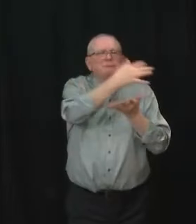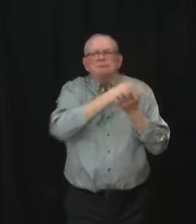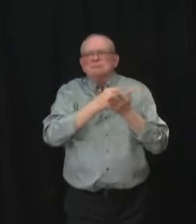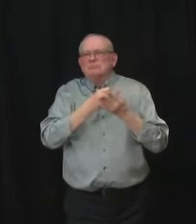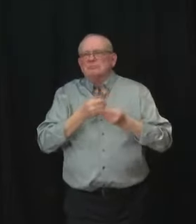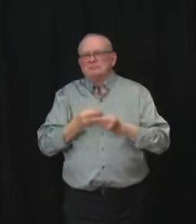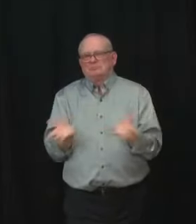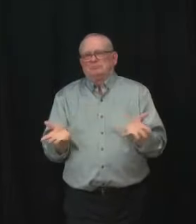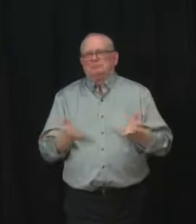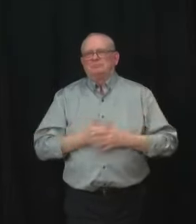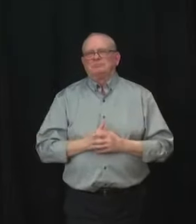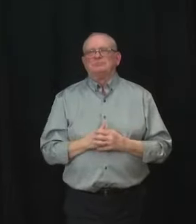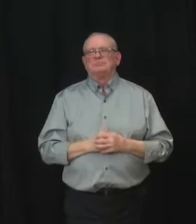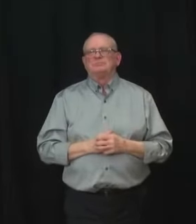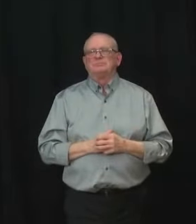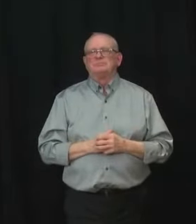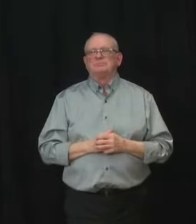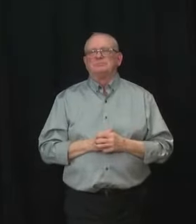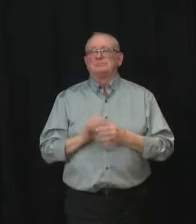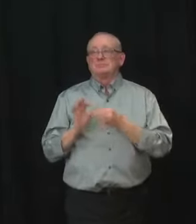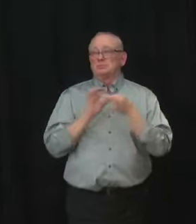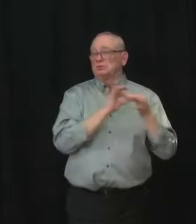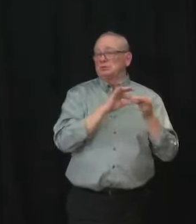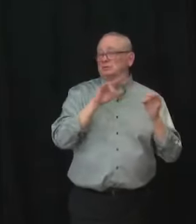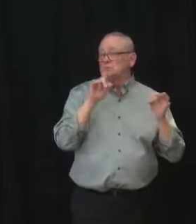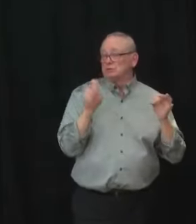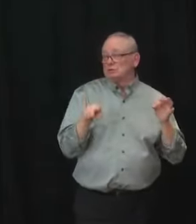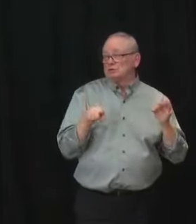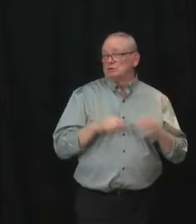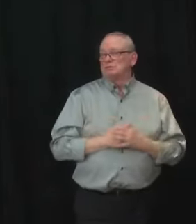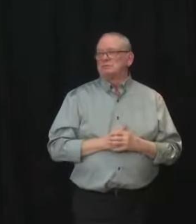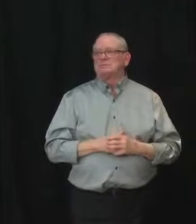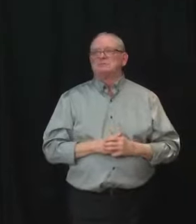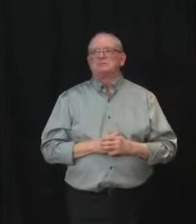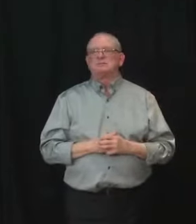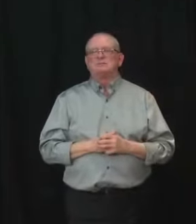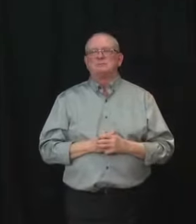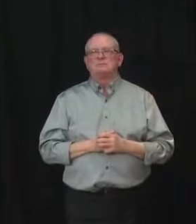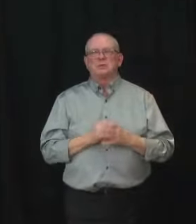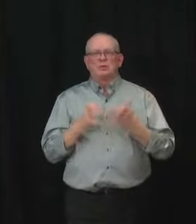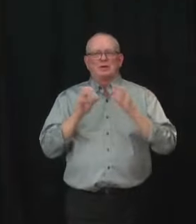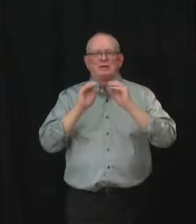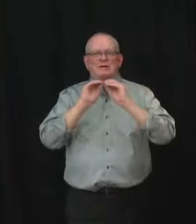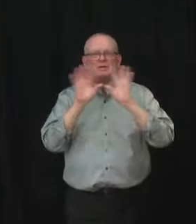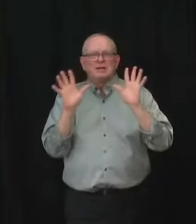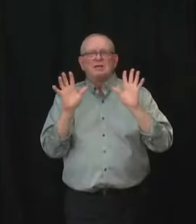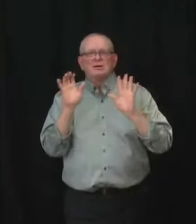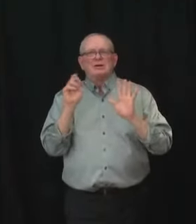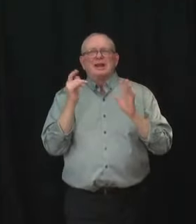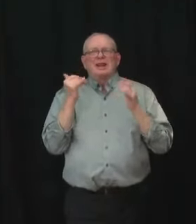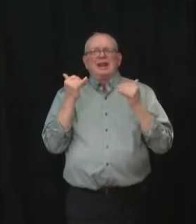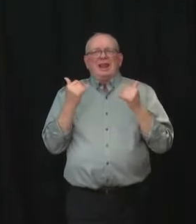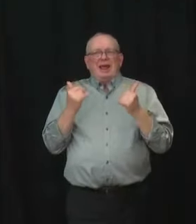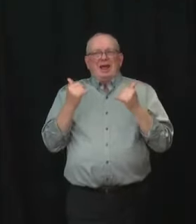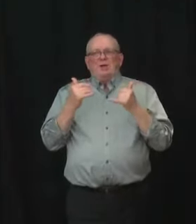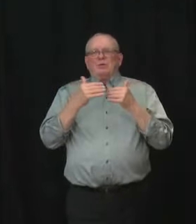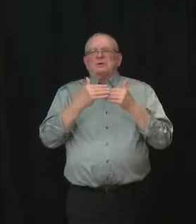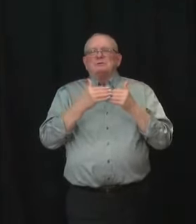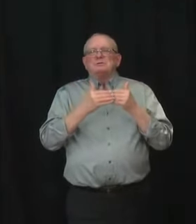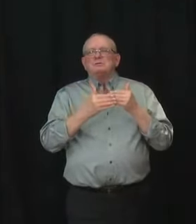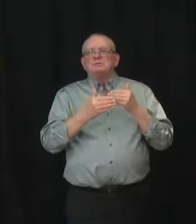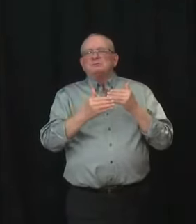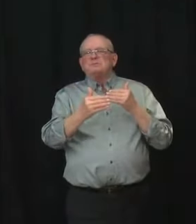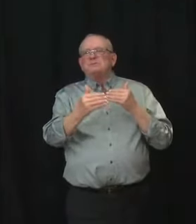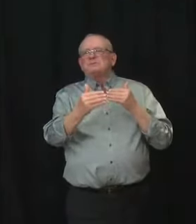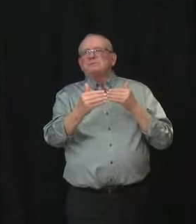Lisa, do you have a follow up? I do. I think I just need clarification. I mean, yes, now moving forward, it's per capita, but I'm talking beforehand.